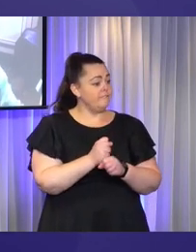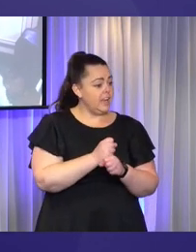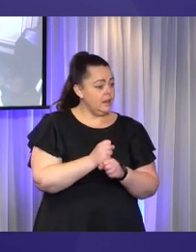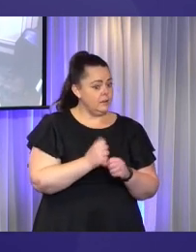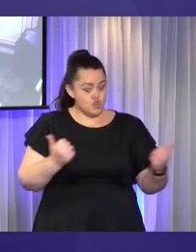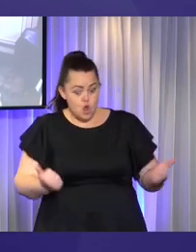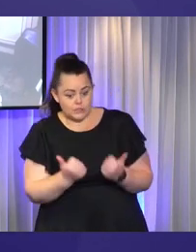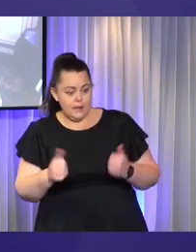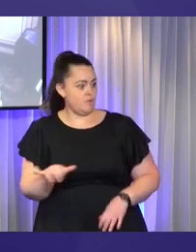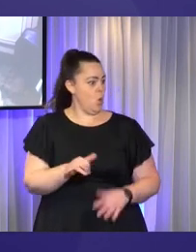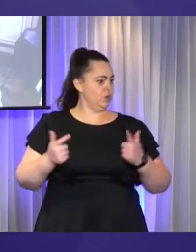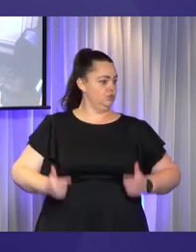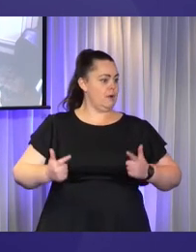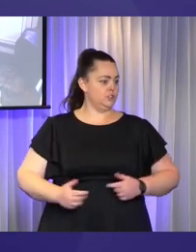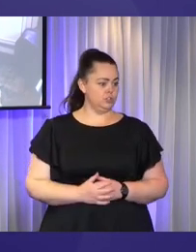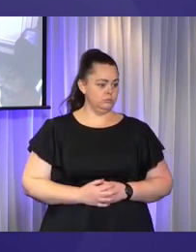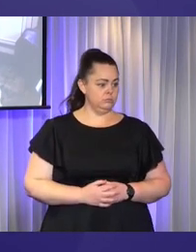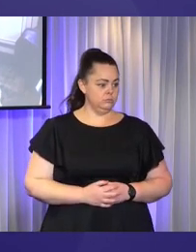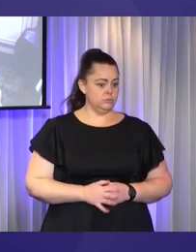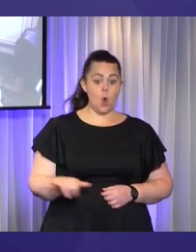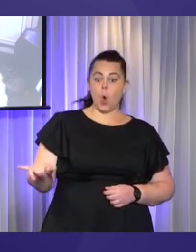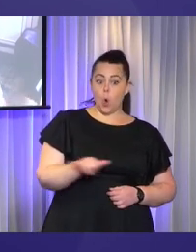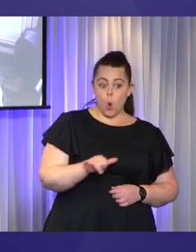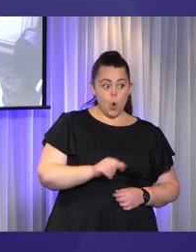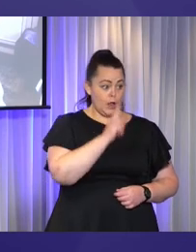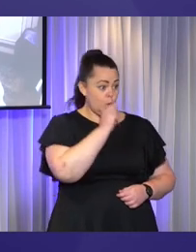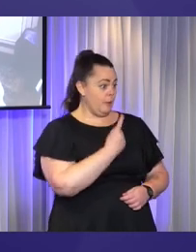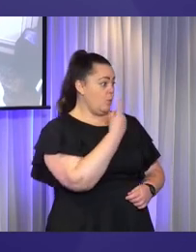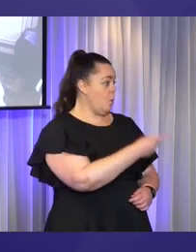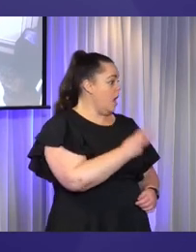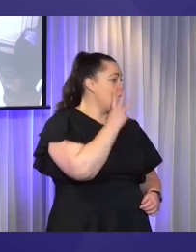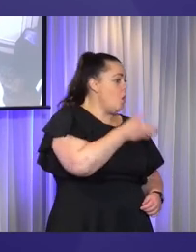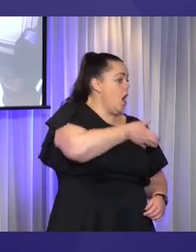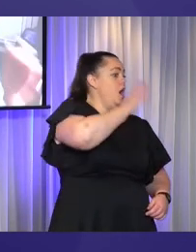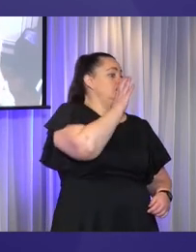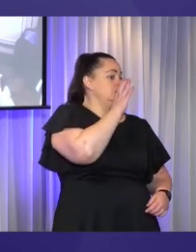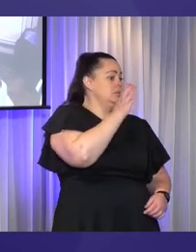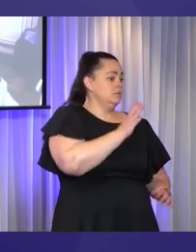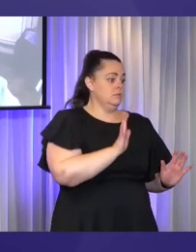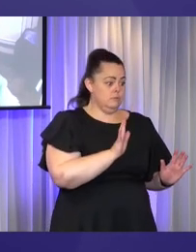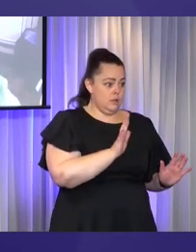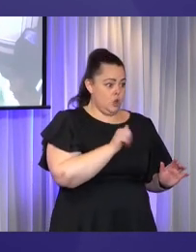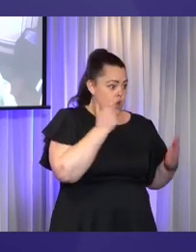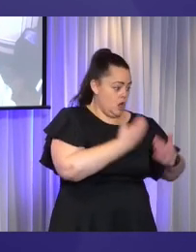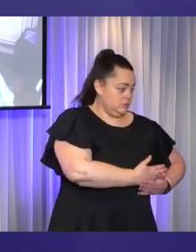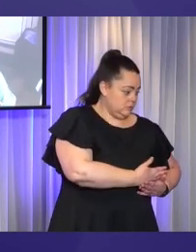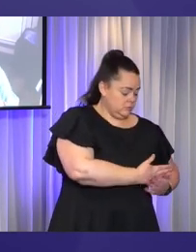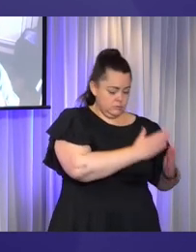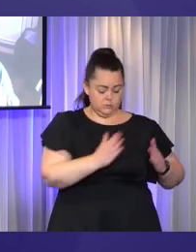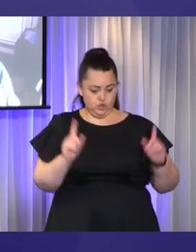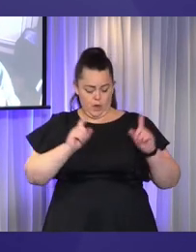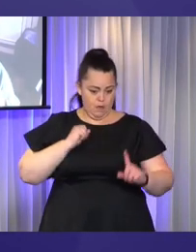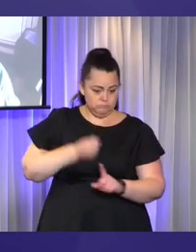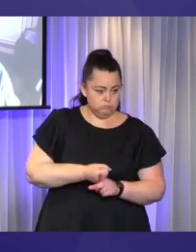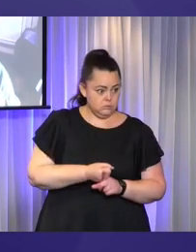drove to Sydney at 10 o'clock to pick up my nephew from Sweden and didn't get back until 2.15 this morning. So today I'm actually